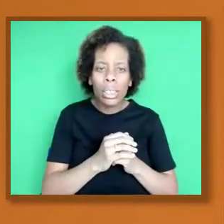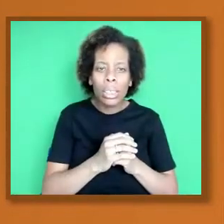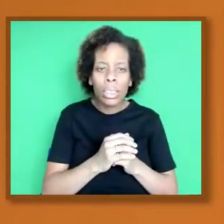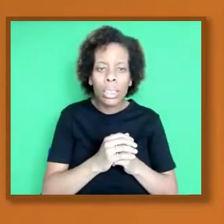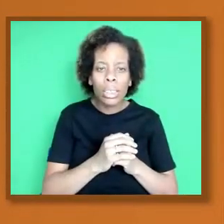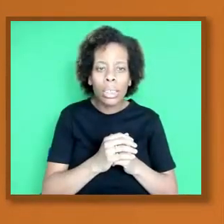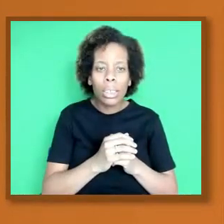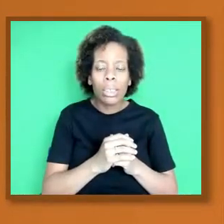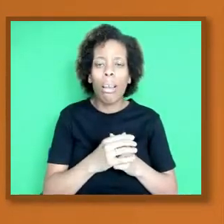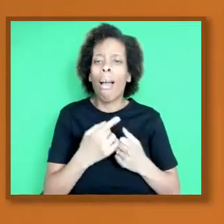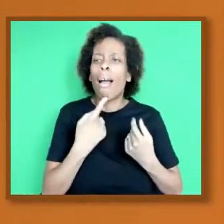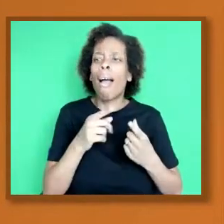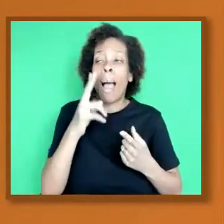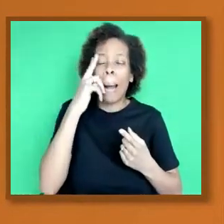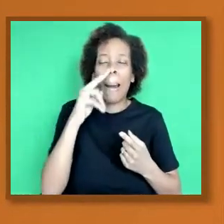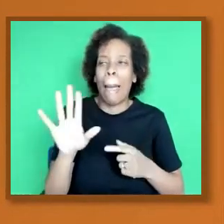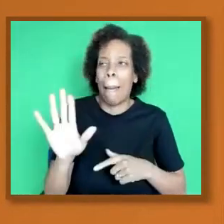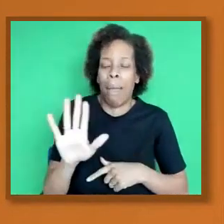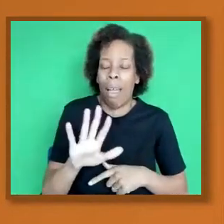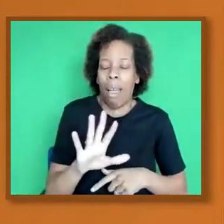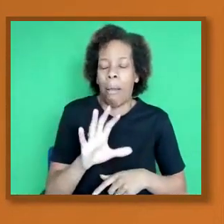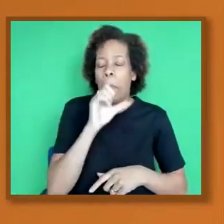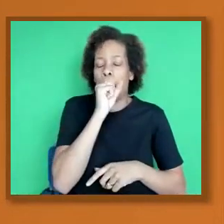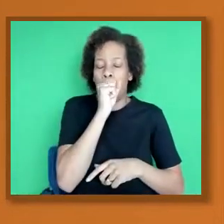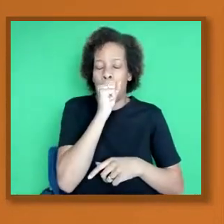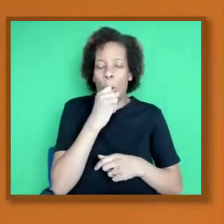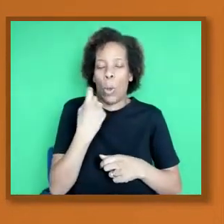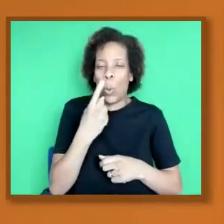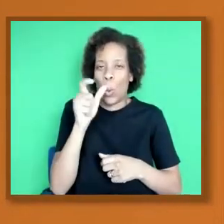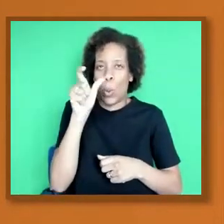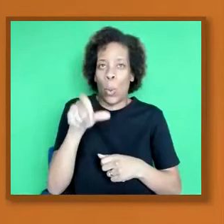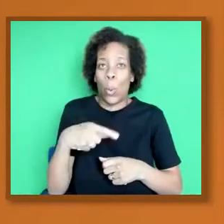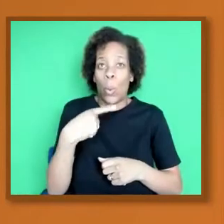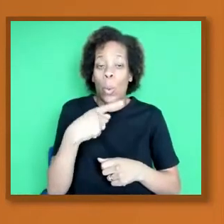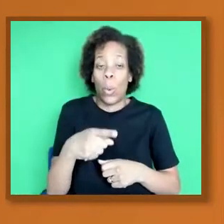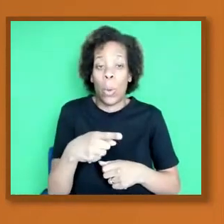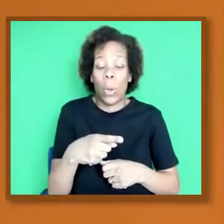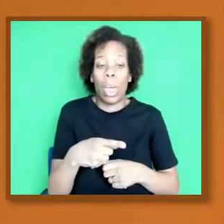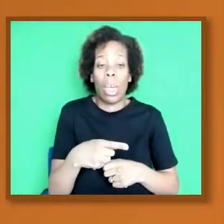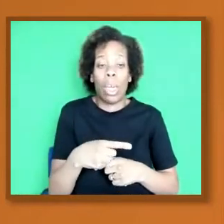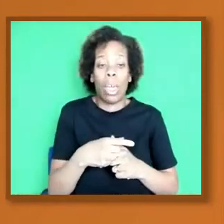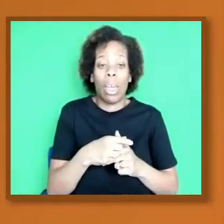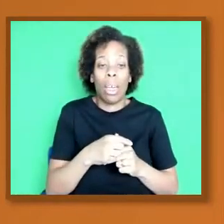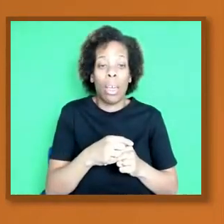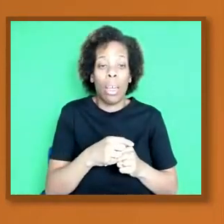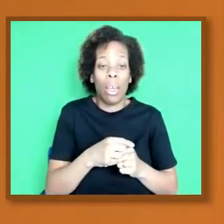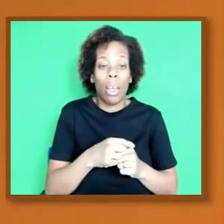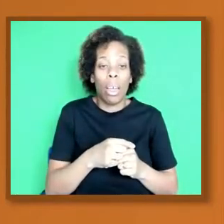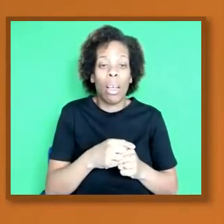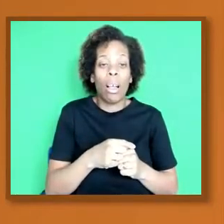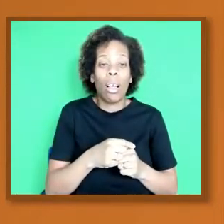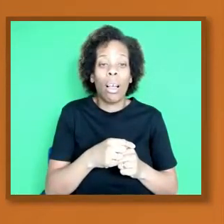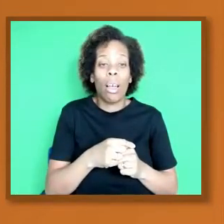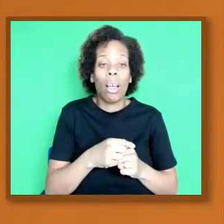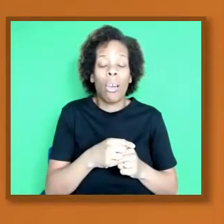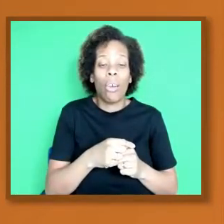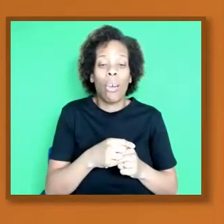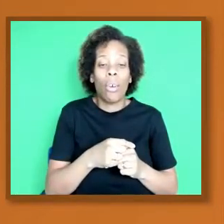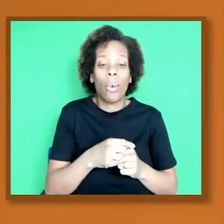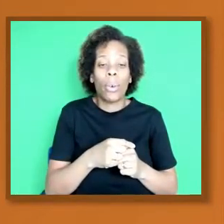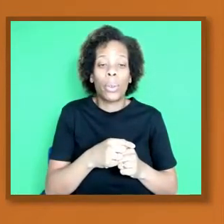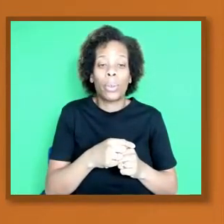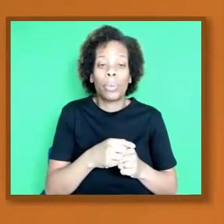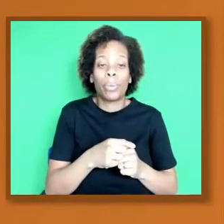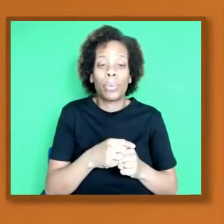people who have asked the questions. I just think they didn't say they want their names to be read out. So I'll just ask the question. Someone knows a